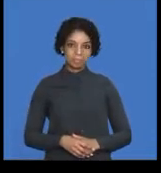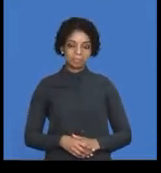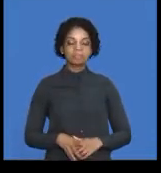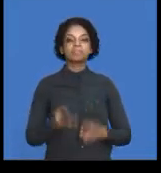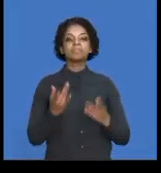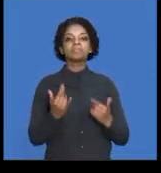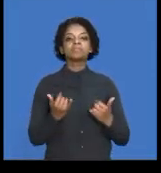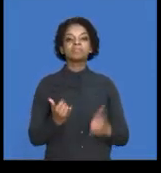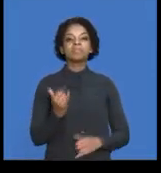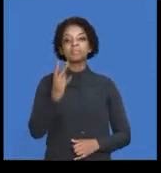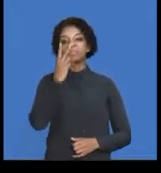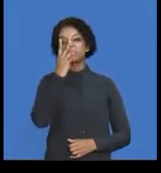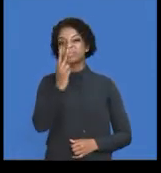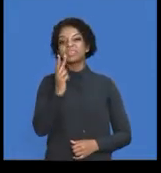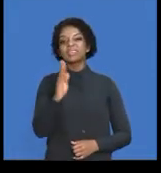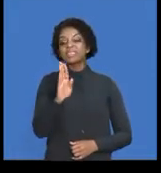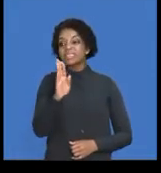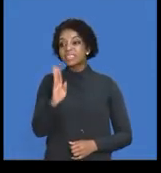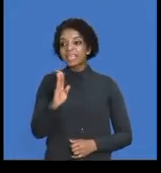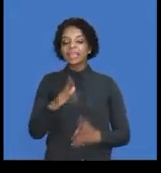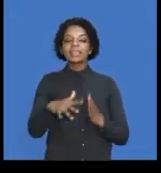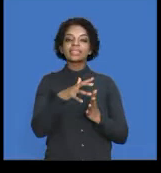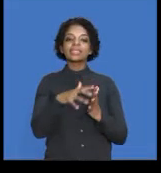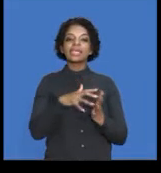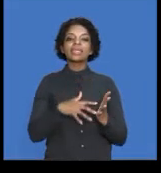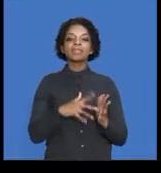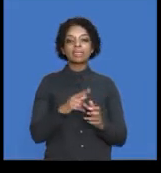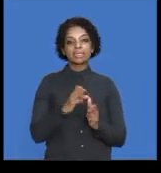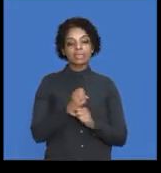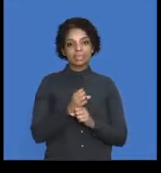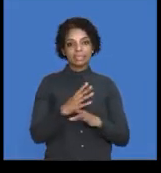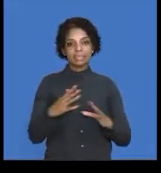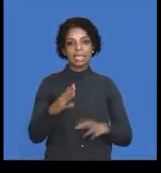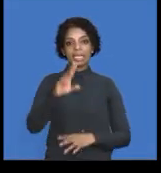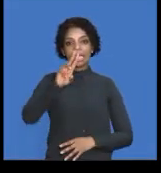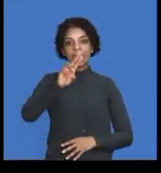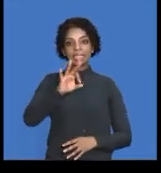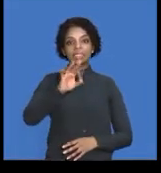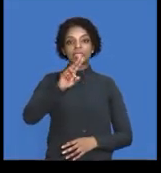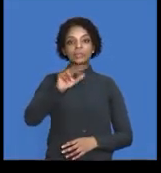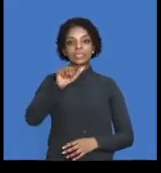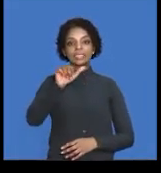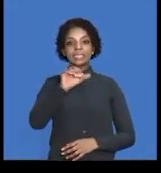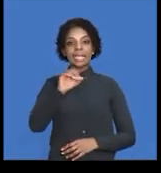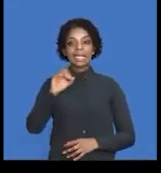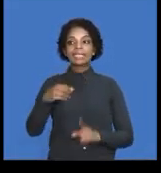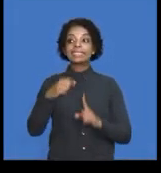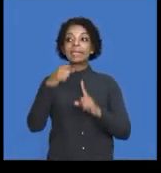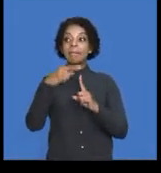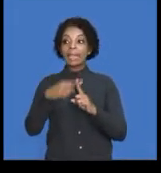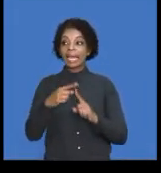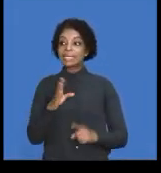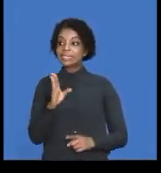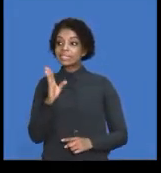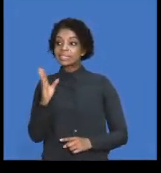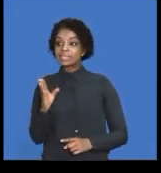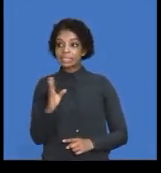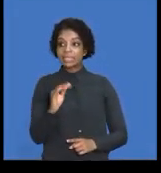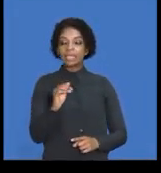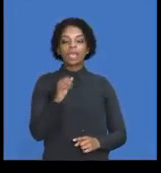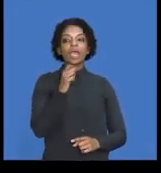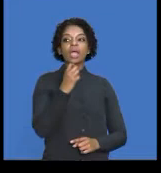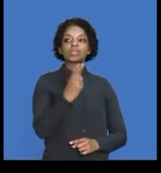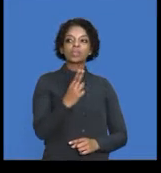hour records. Let's look at the statement. You start off with the 32,600, plus the 2,100,